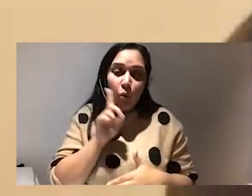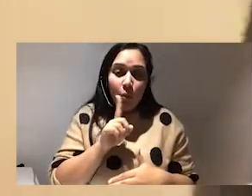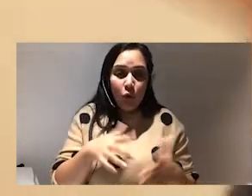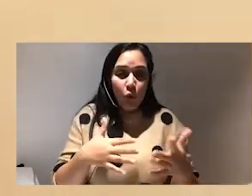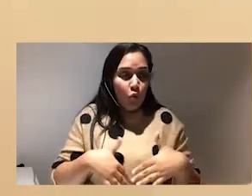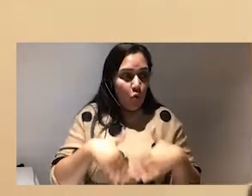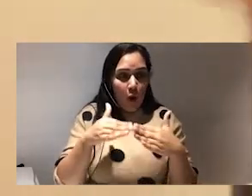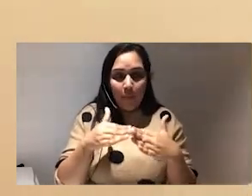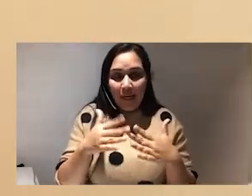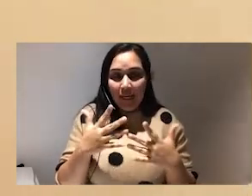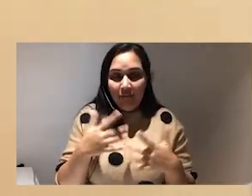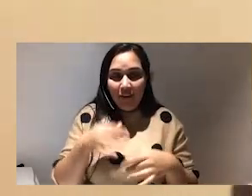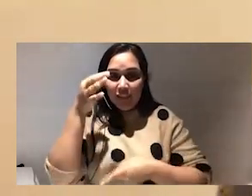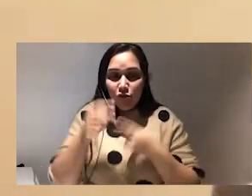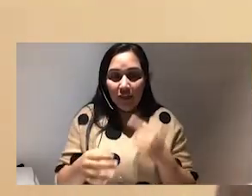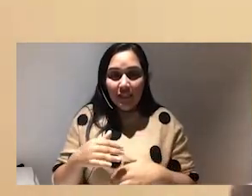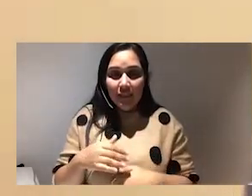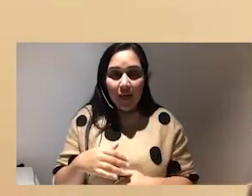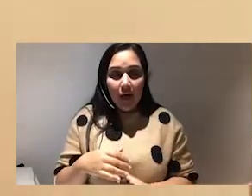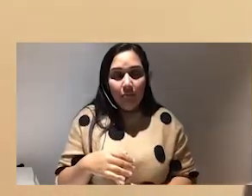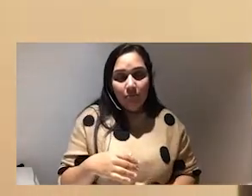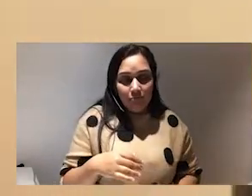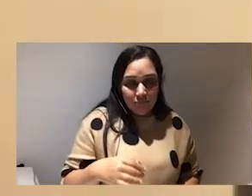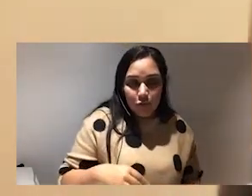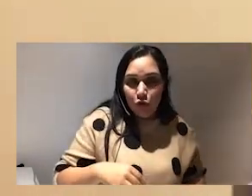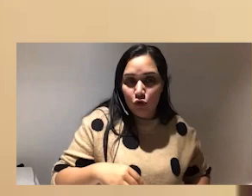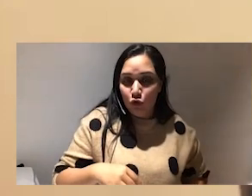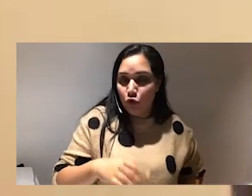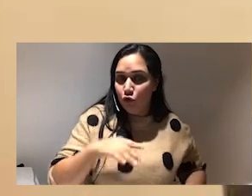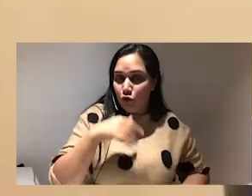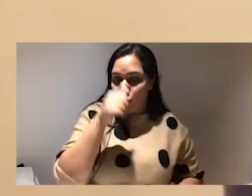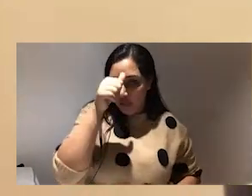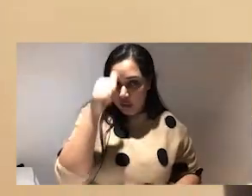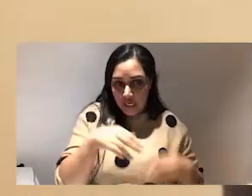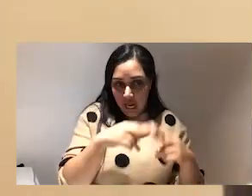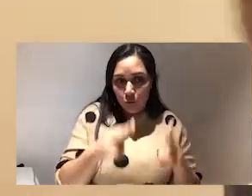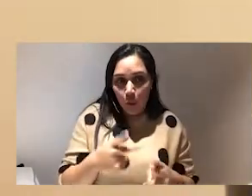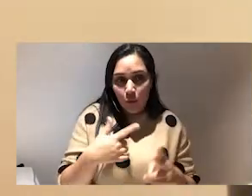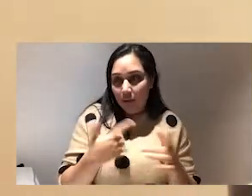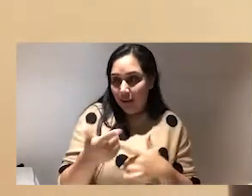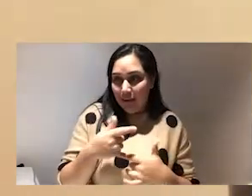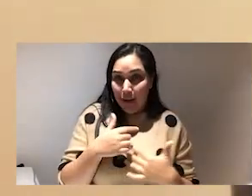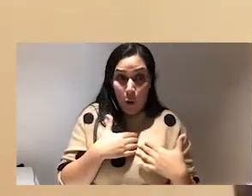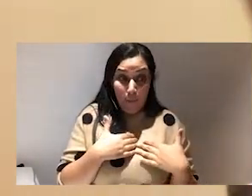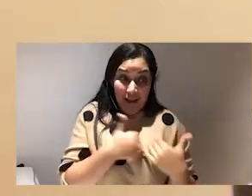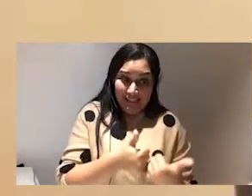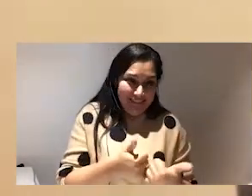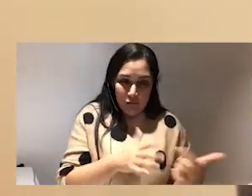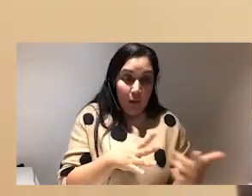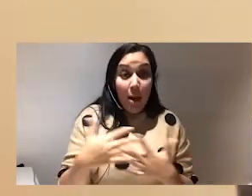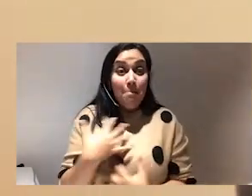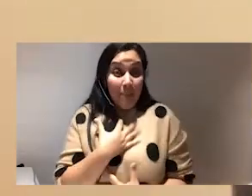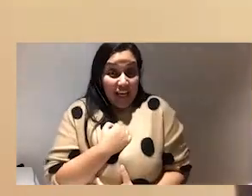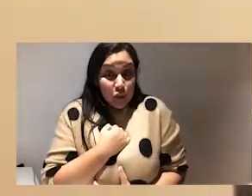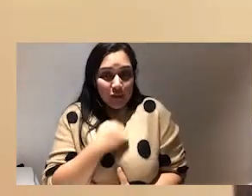who believed you know right and wrong binary thinking compassion is very hard but um I went on a I went on a one of these